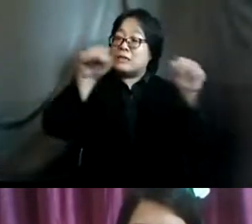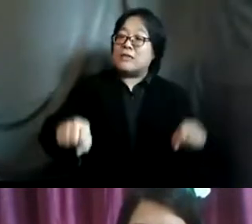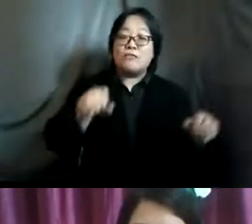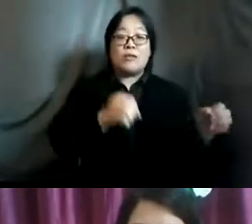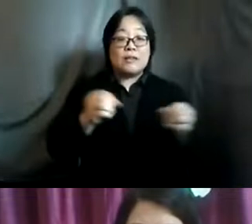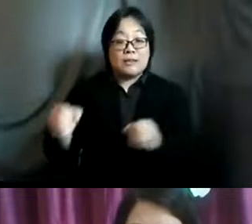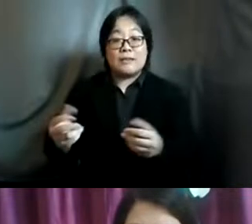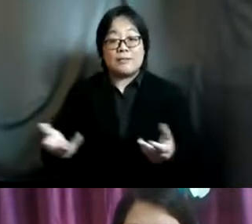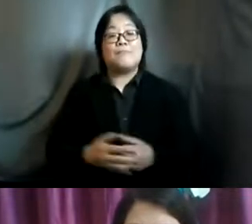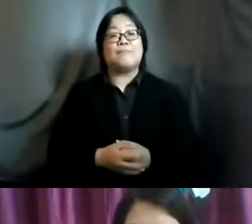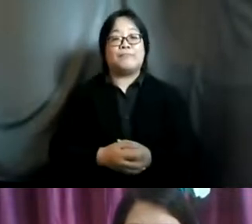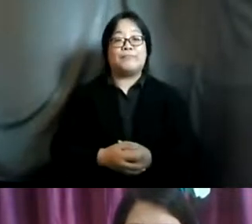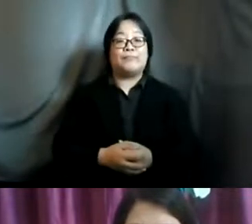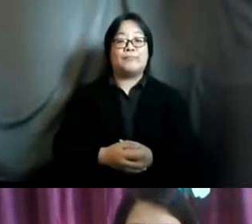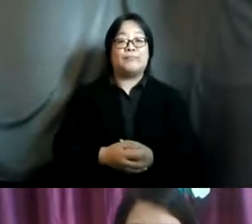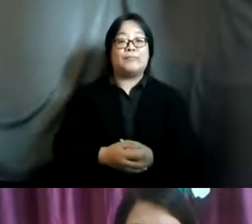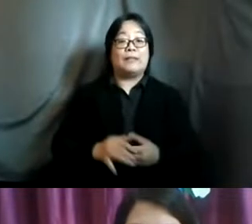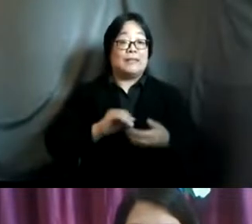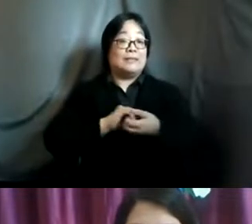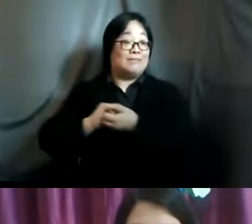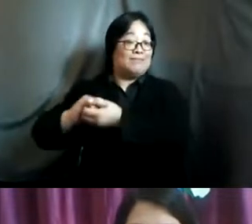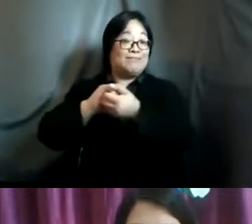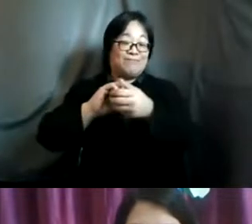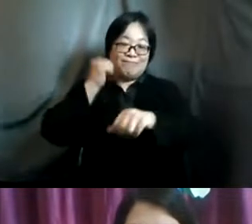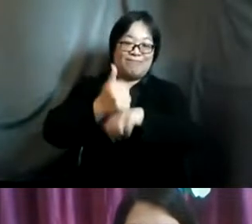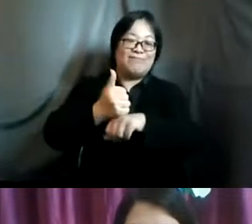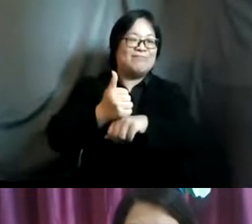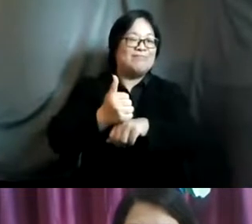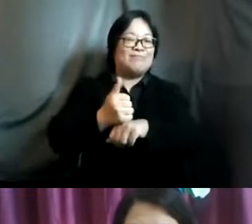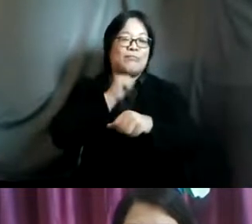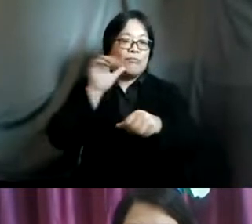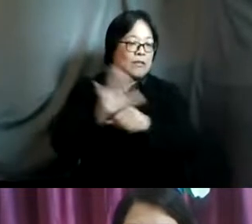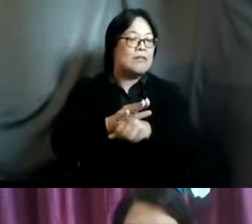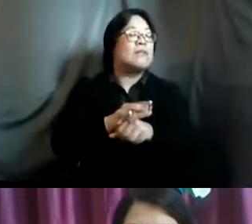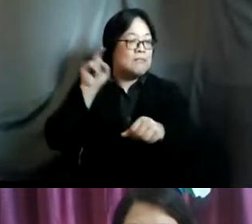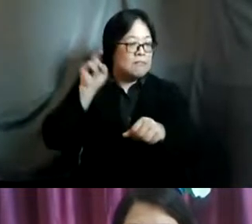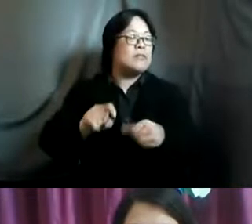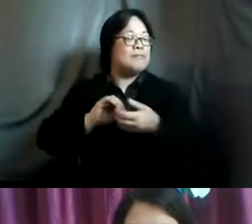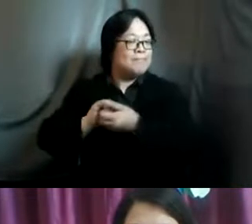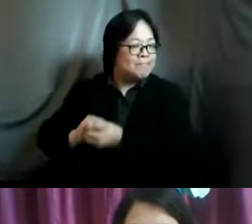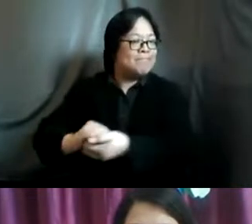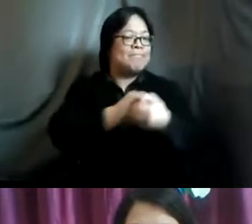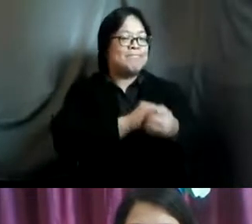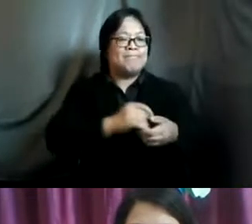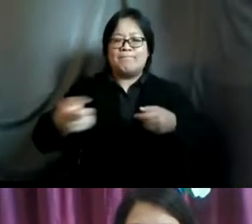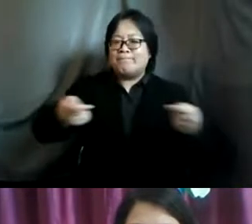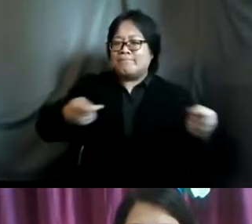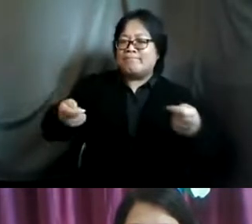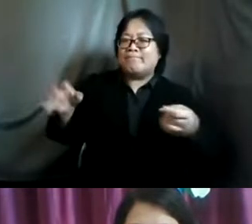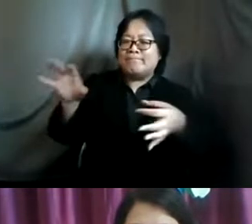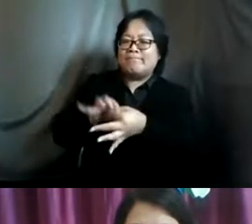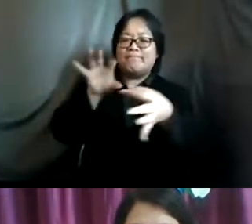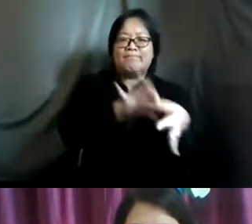that alliance building i think is lacking and i think we also need to collectively work with potential